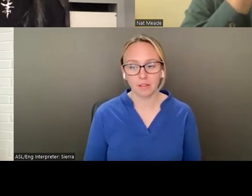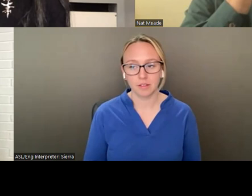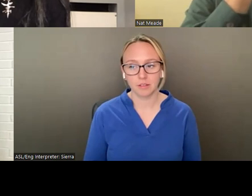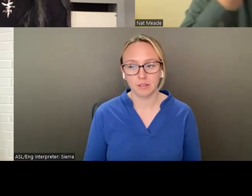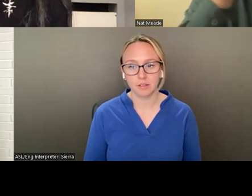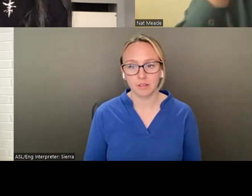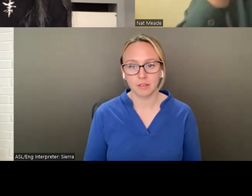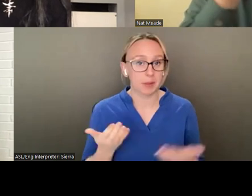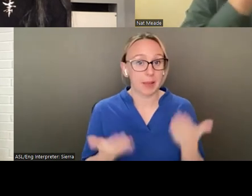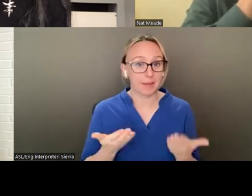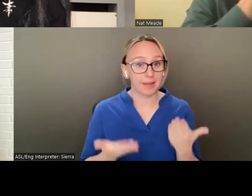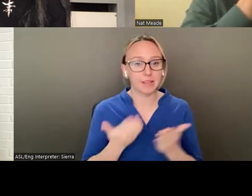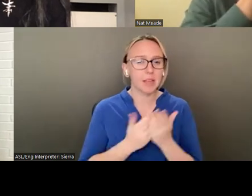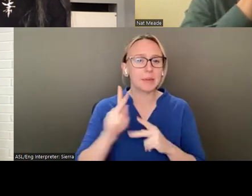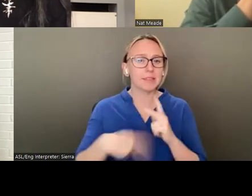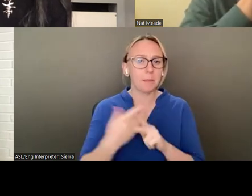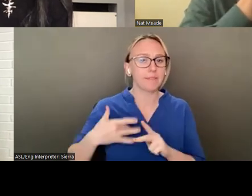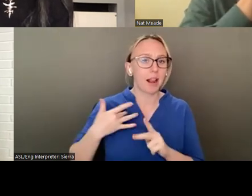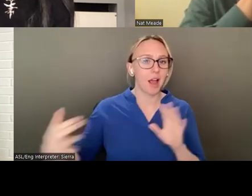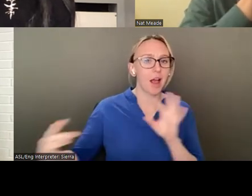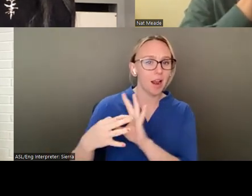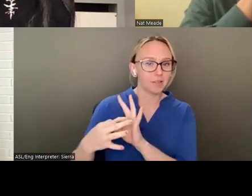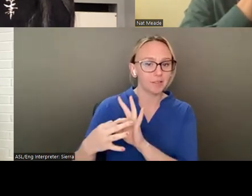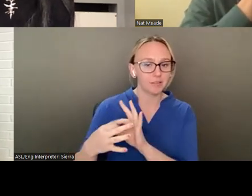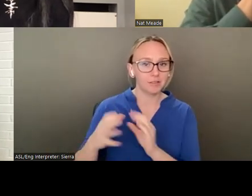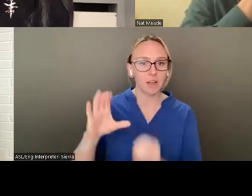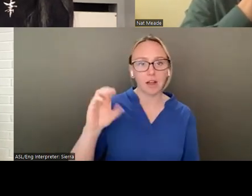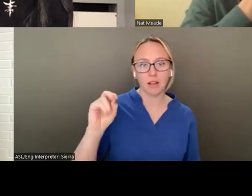some kind of connectedness. To something.